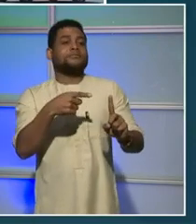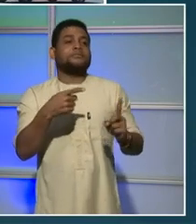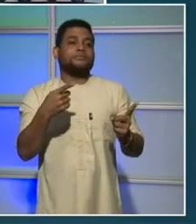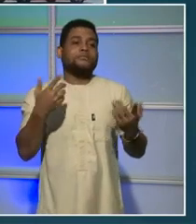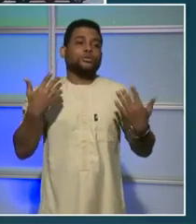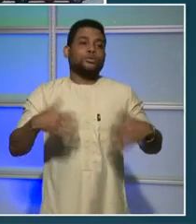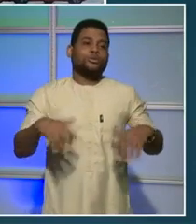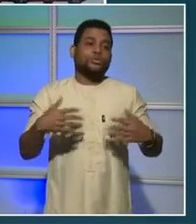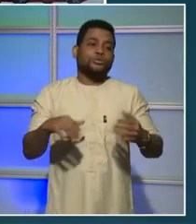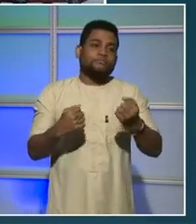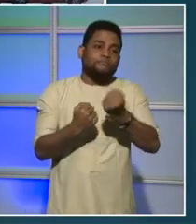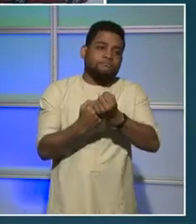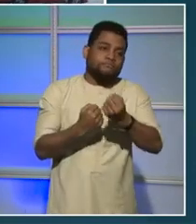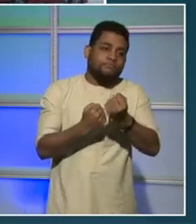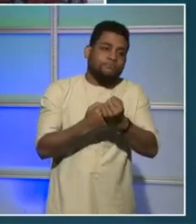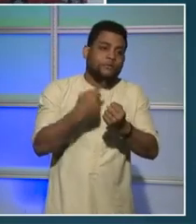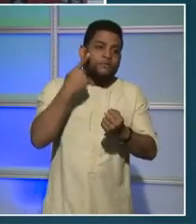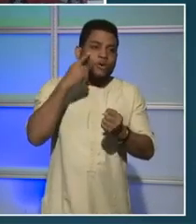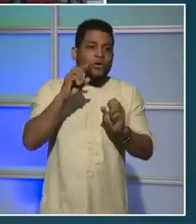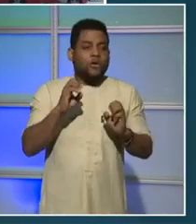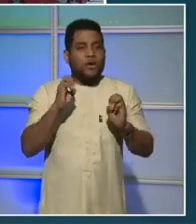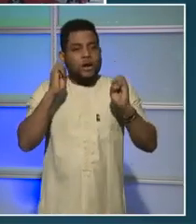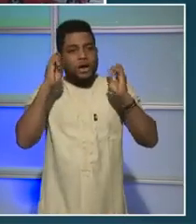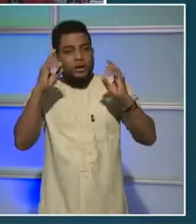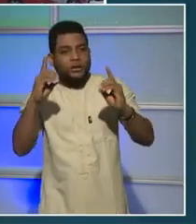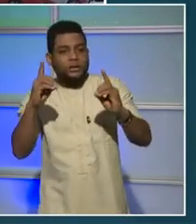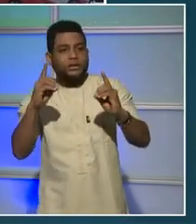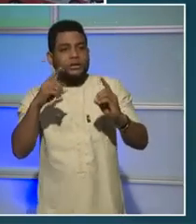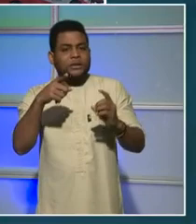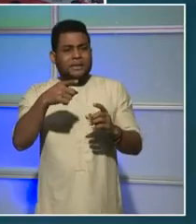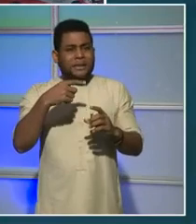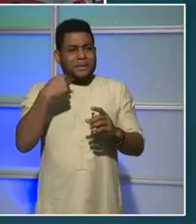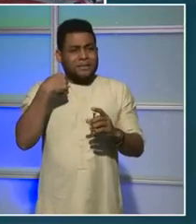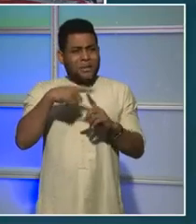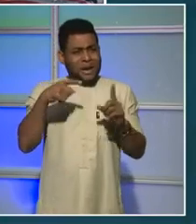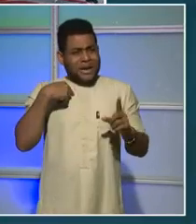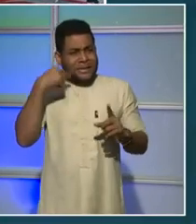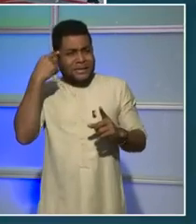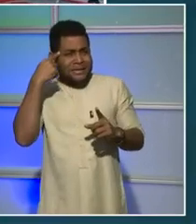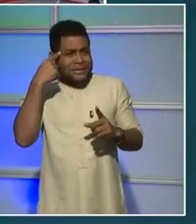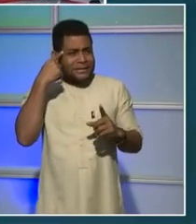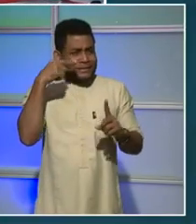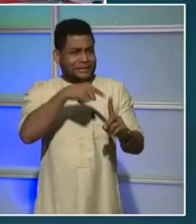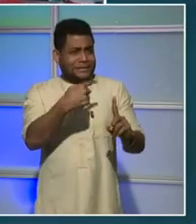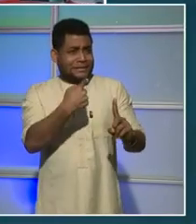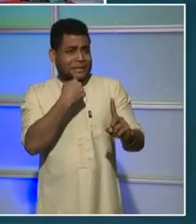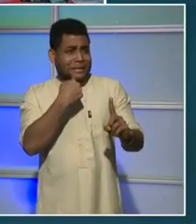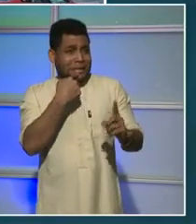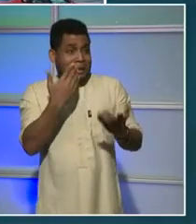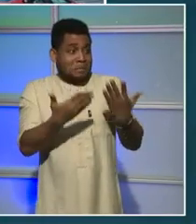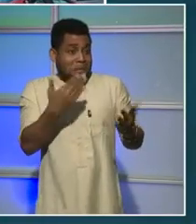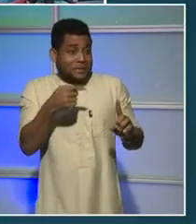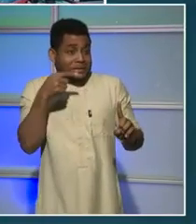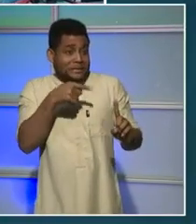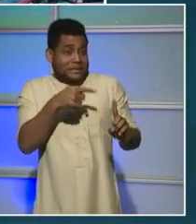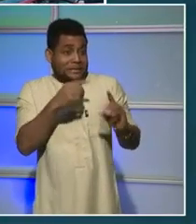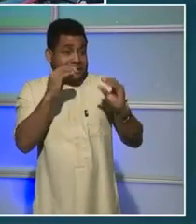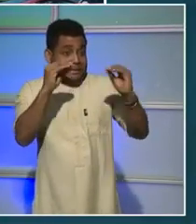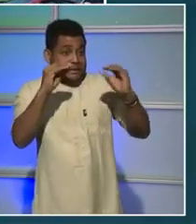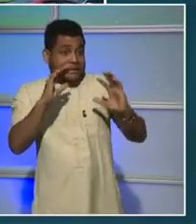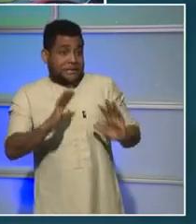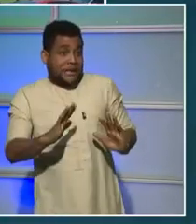for education, but I think it might have had something to do with maybe him being the Teacher of the Year for